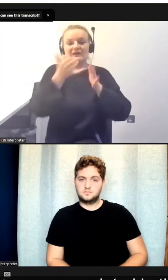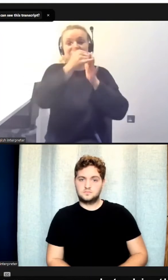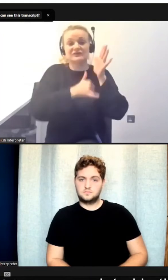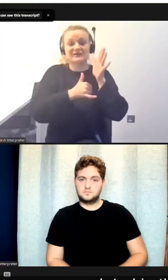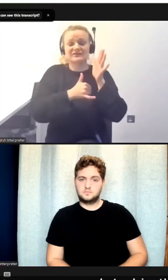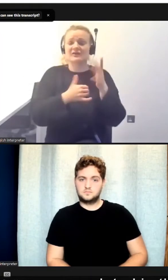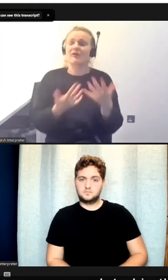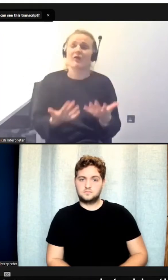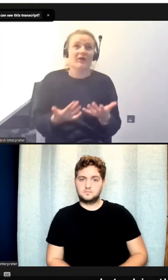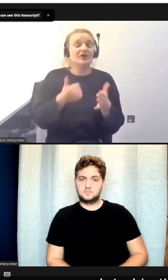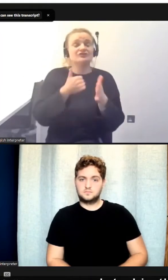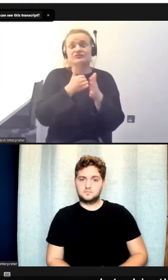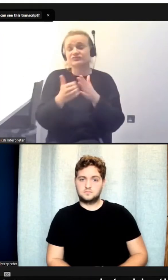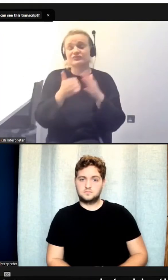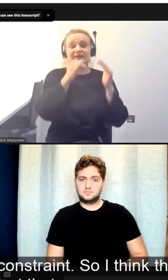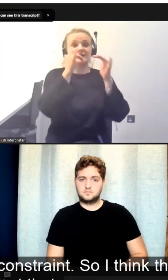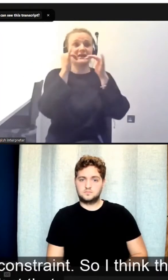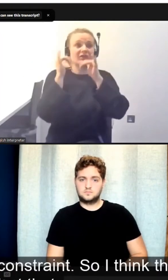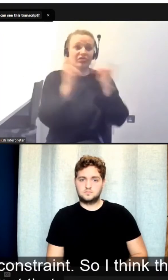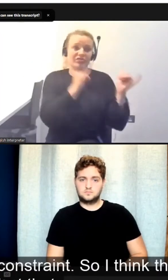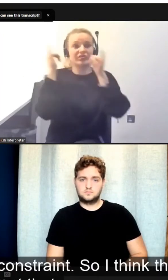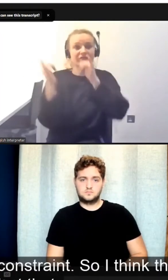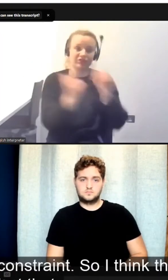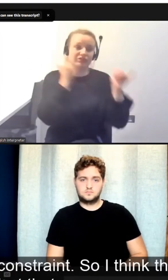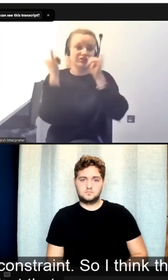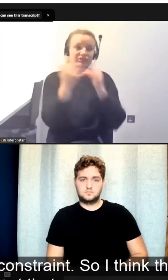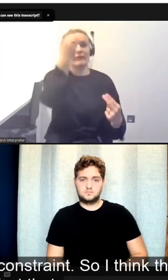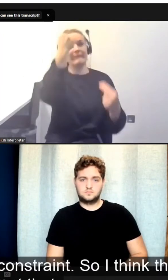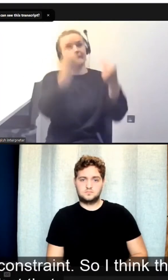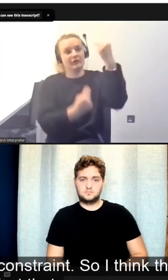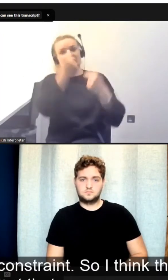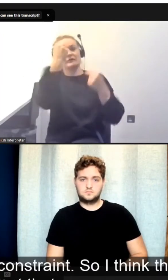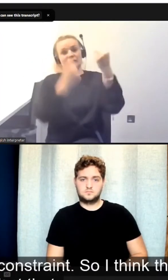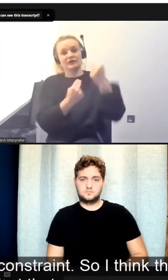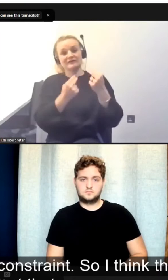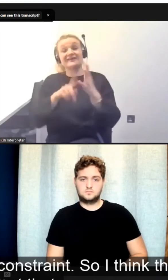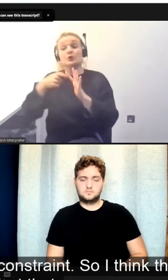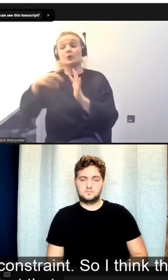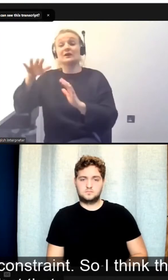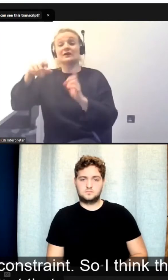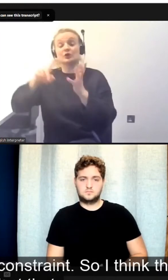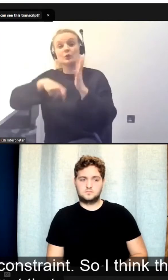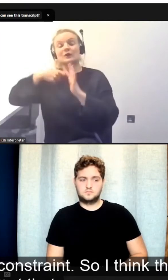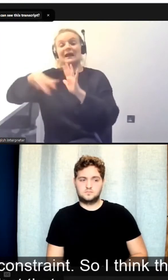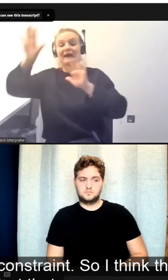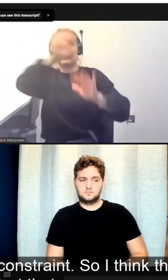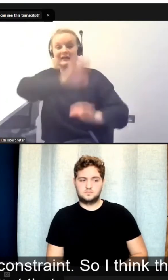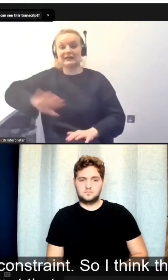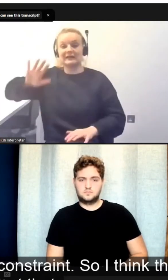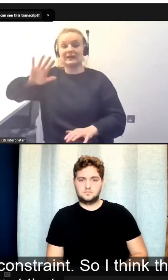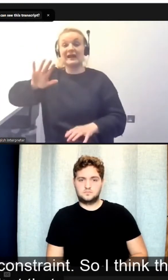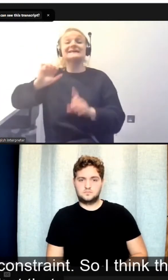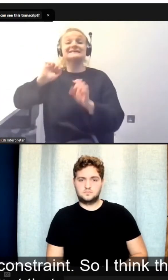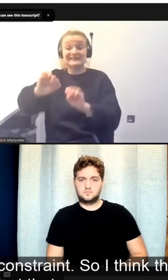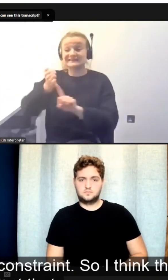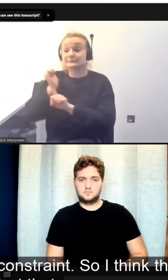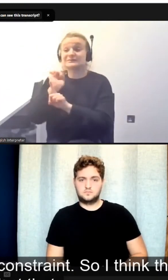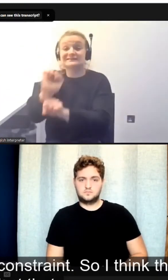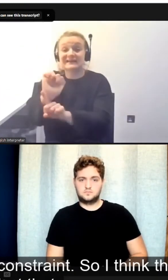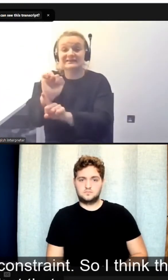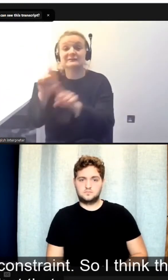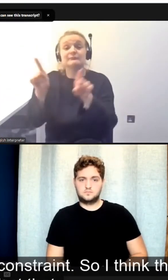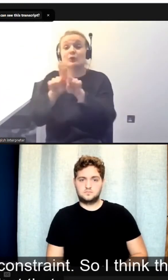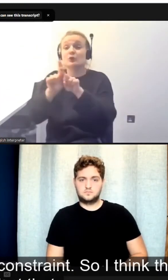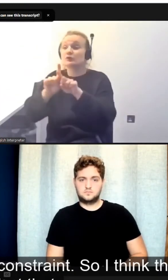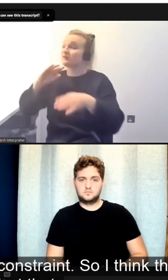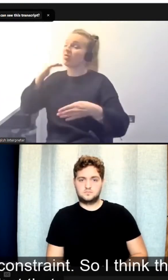regulated in the UK. And that actually is a protection and a constraint. So I think the,